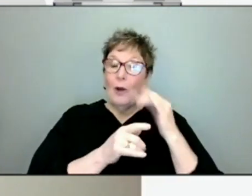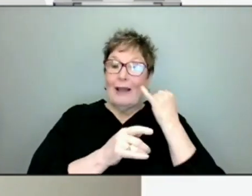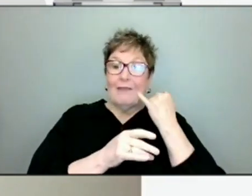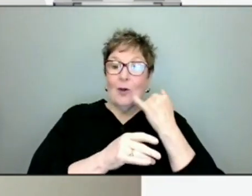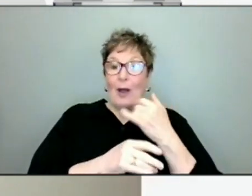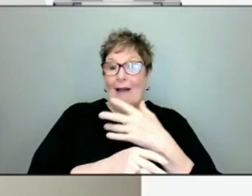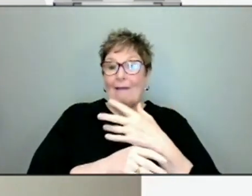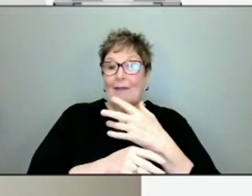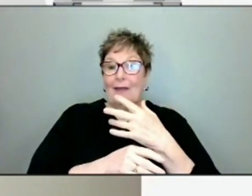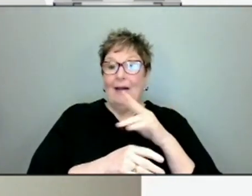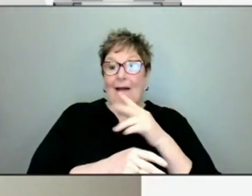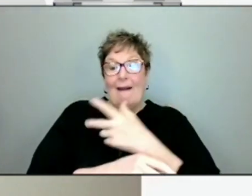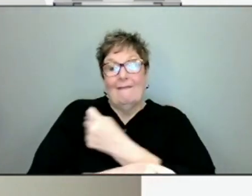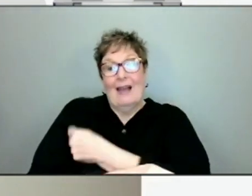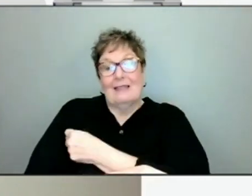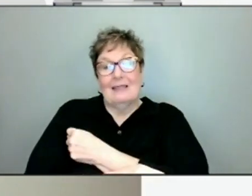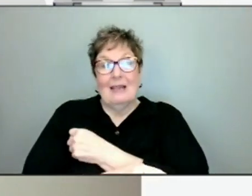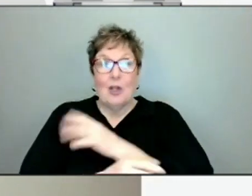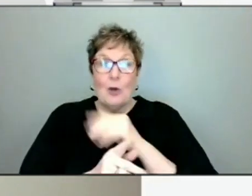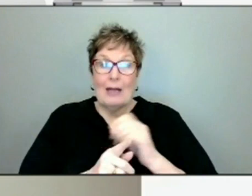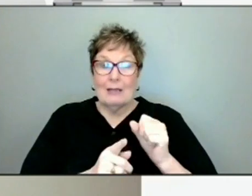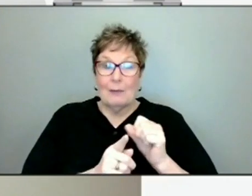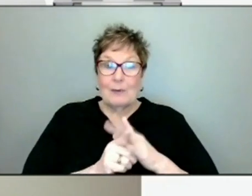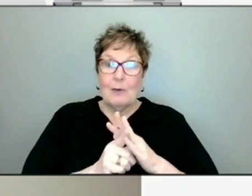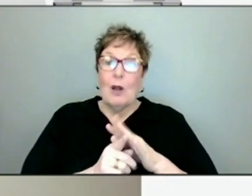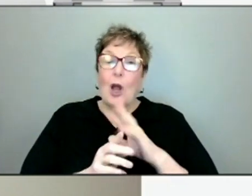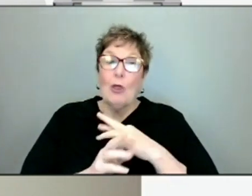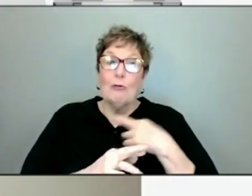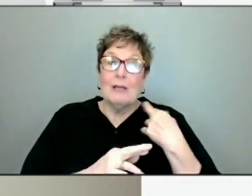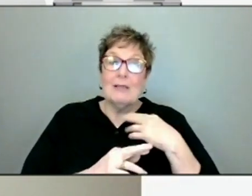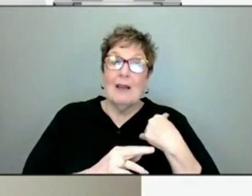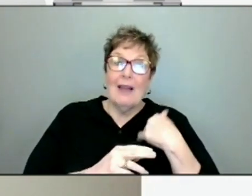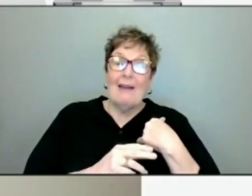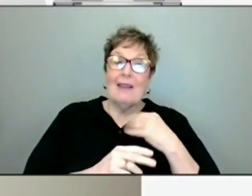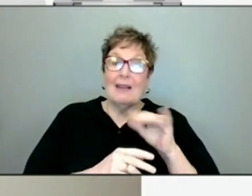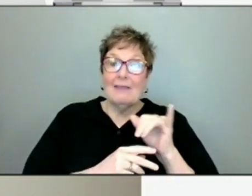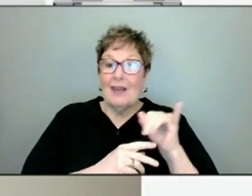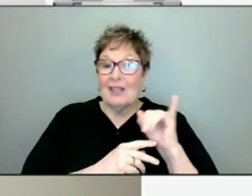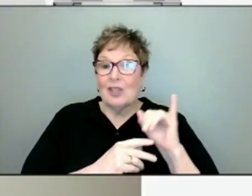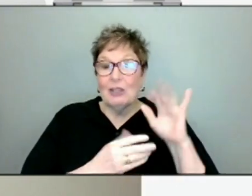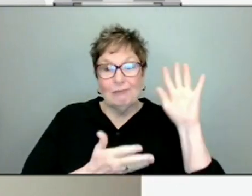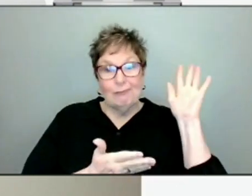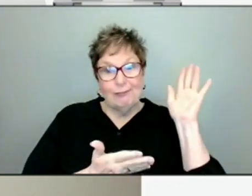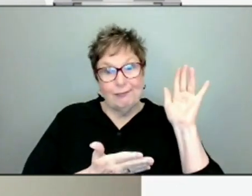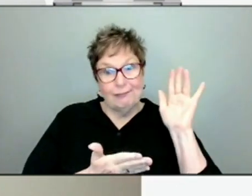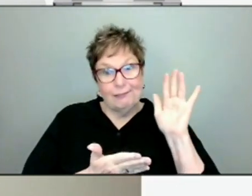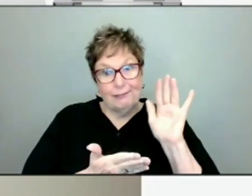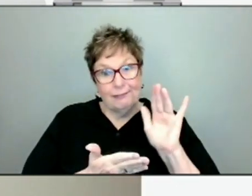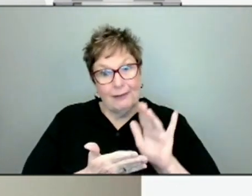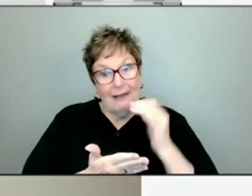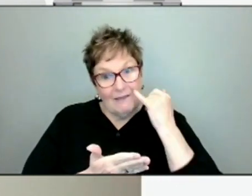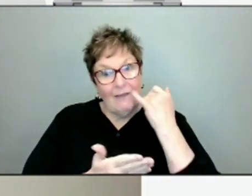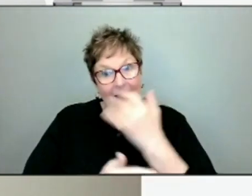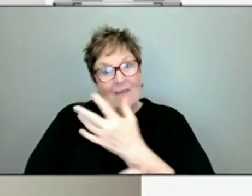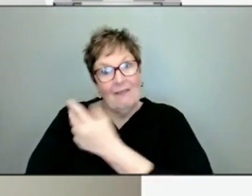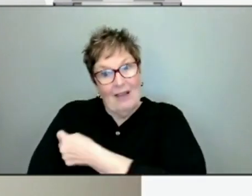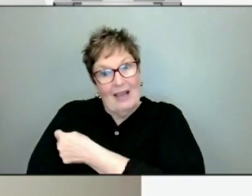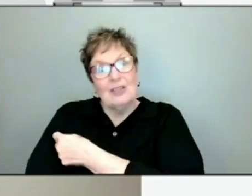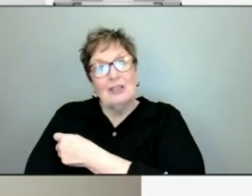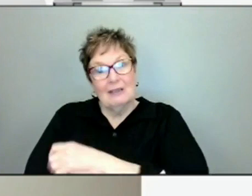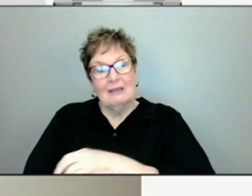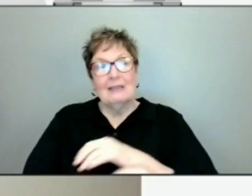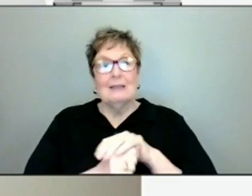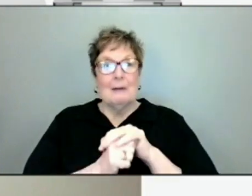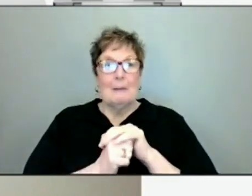exposed and potentially infected. The risk of having or developing infection is obviously much less if you've been vaccinated by very large margins,